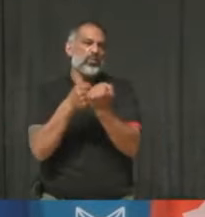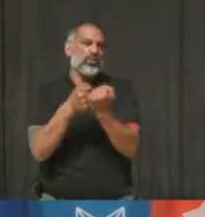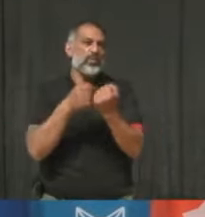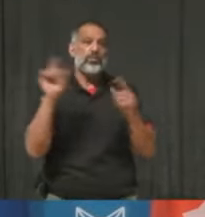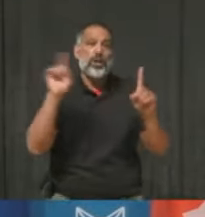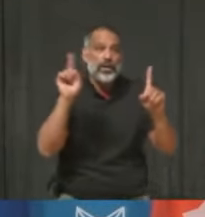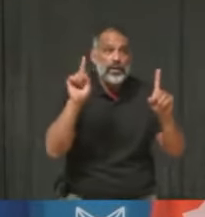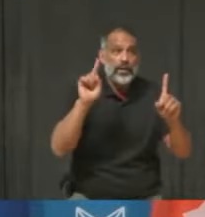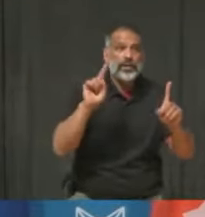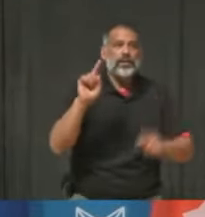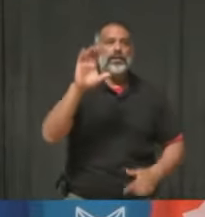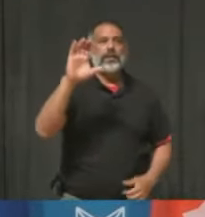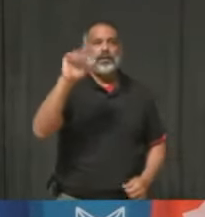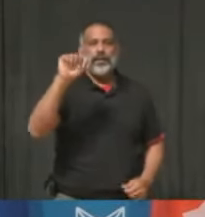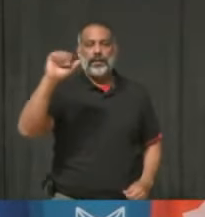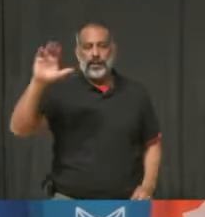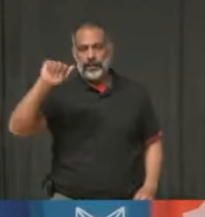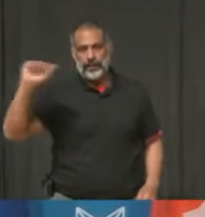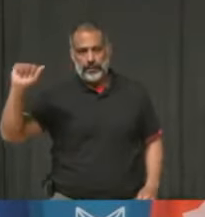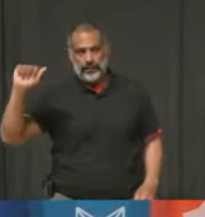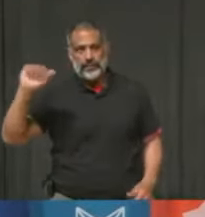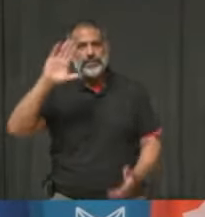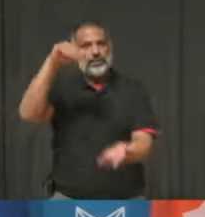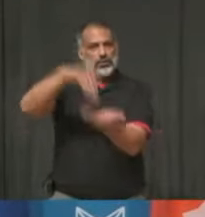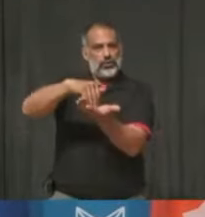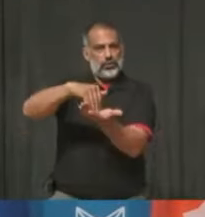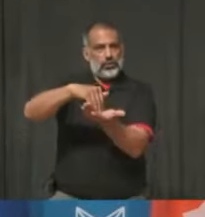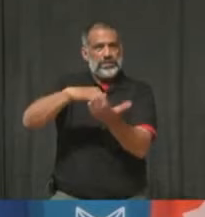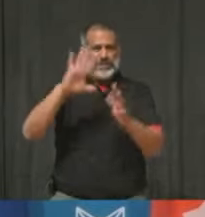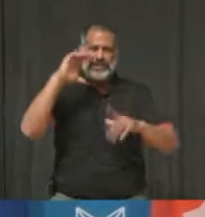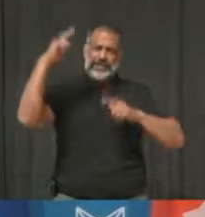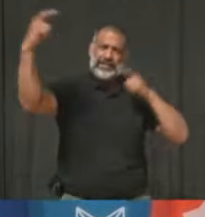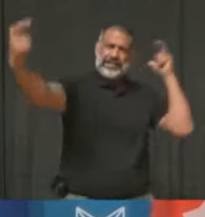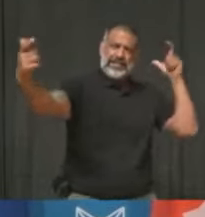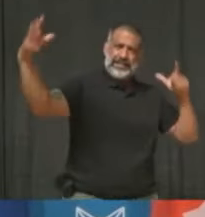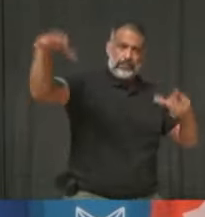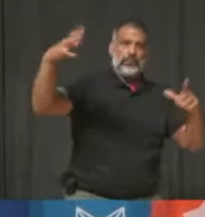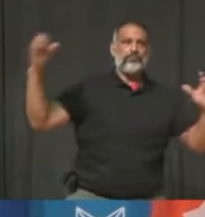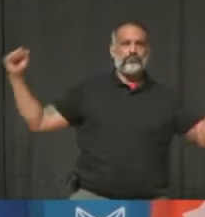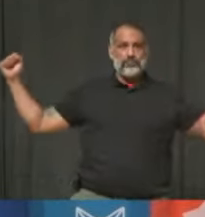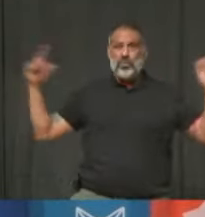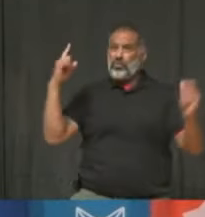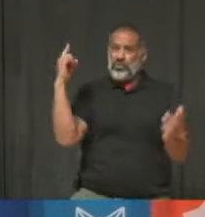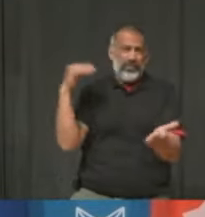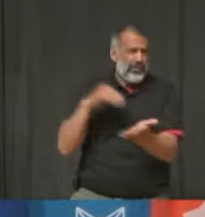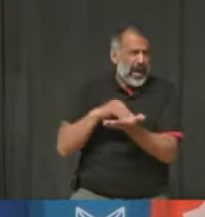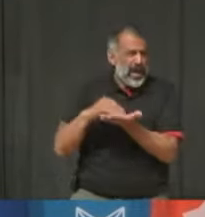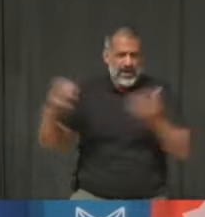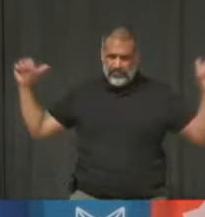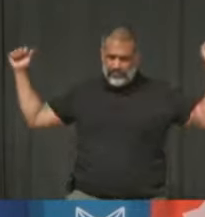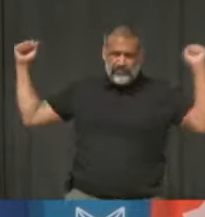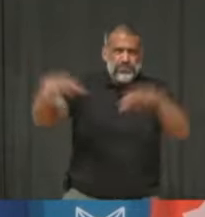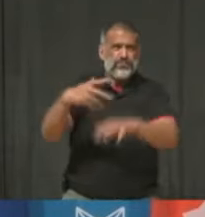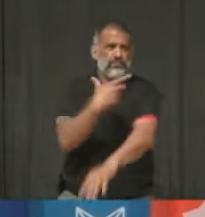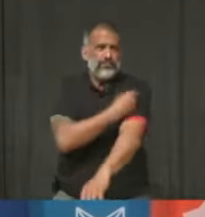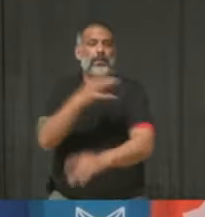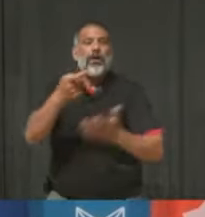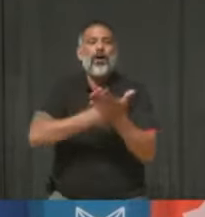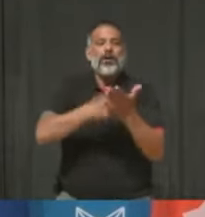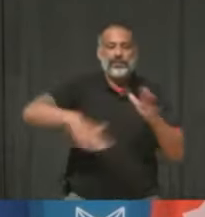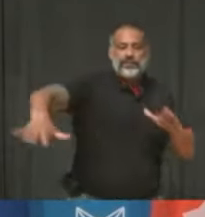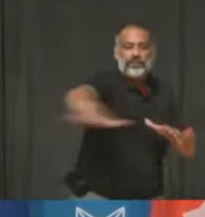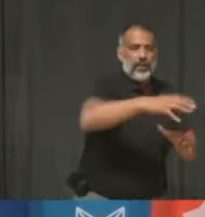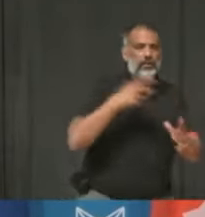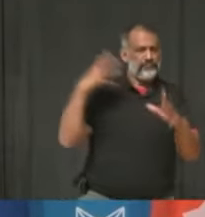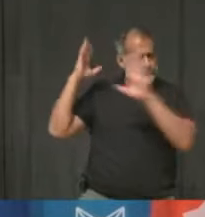of additional appointments for vaccine through the back half of May using a hockey hub model first employed in Grey Bruce Health Unit that set